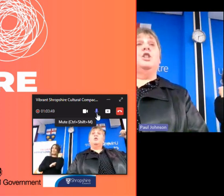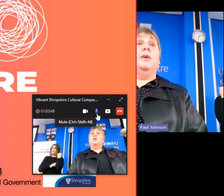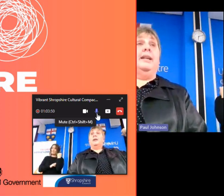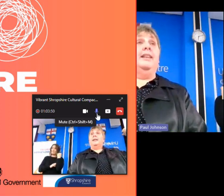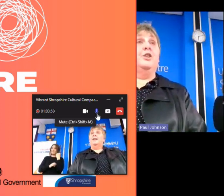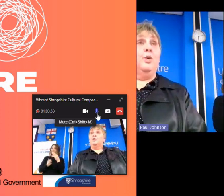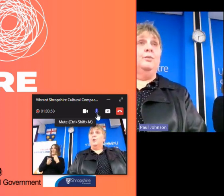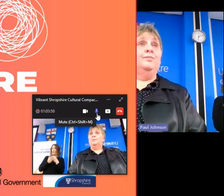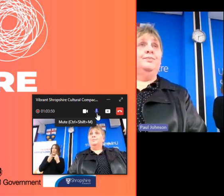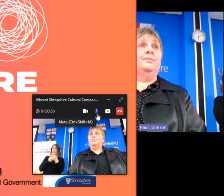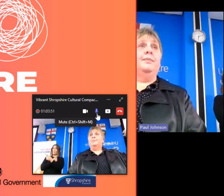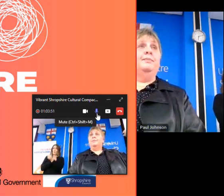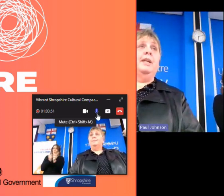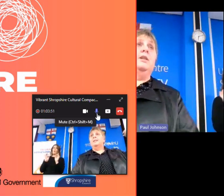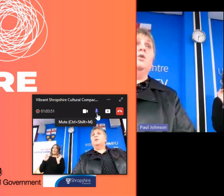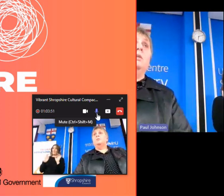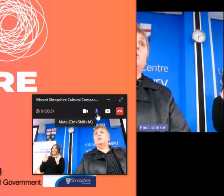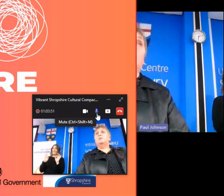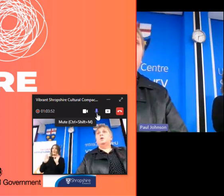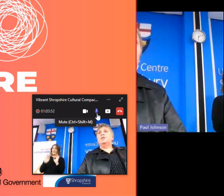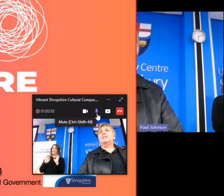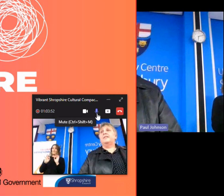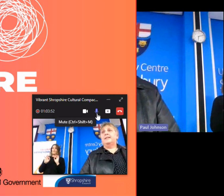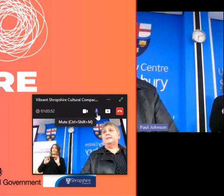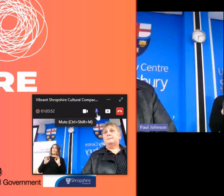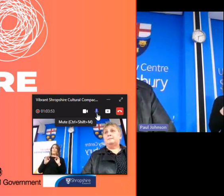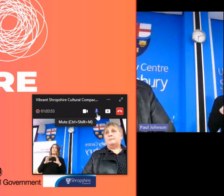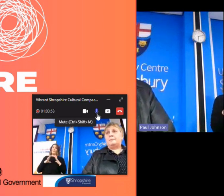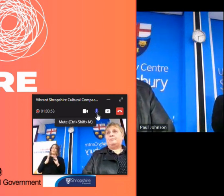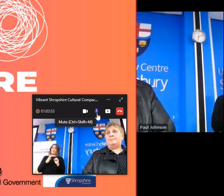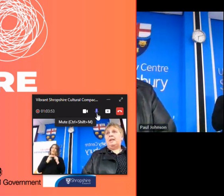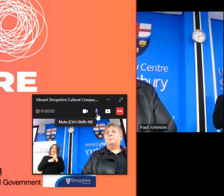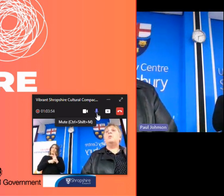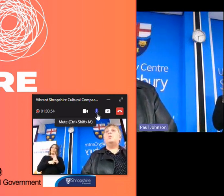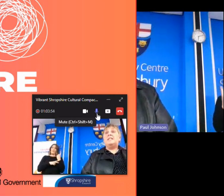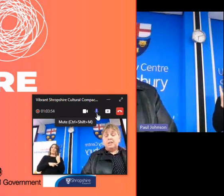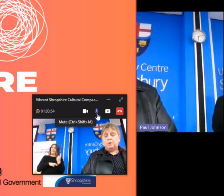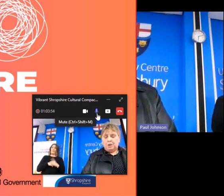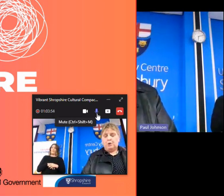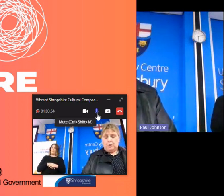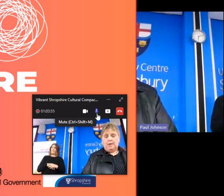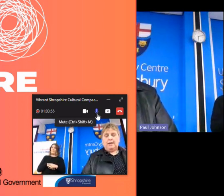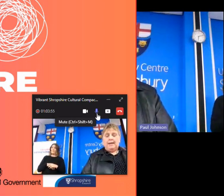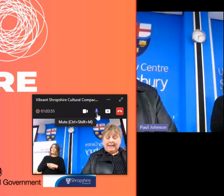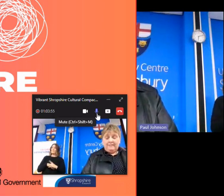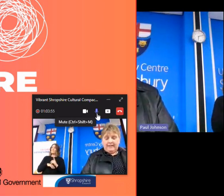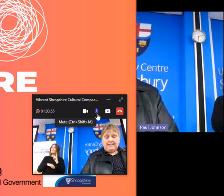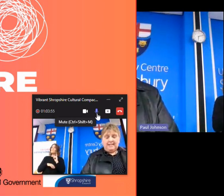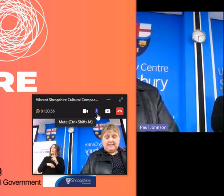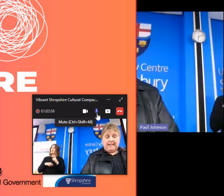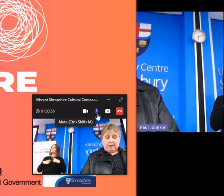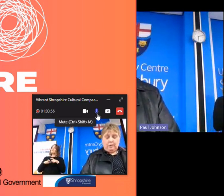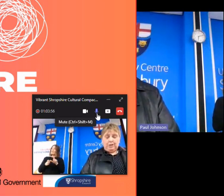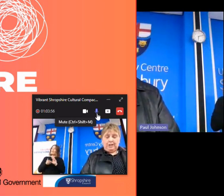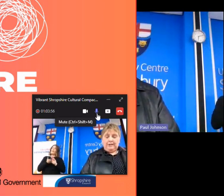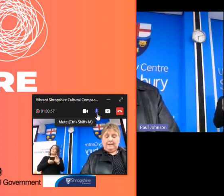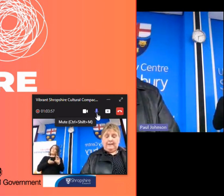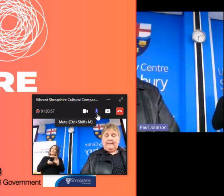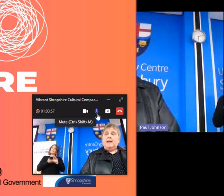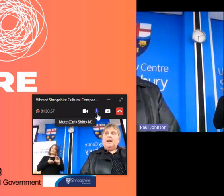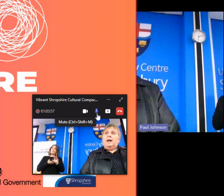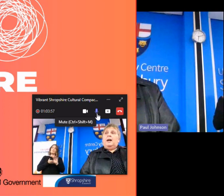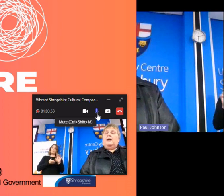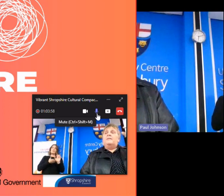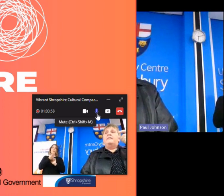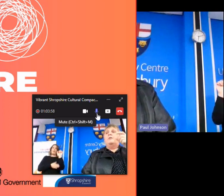much doesn't cost you anything at all because it almost washes its face but we still do invest in culture